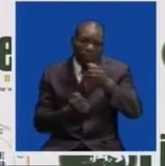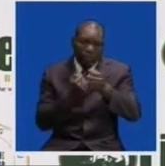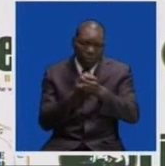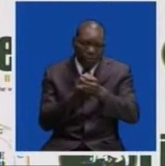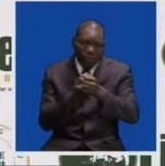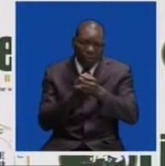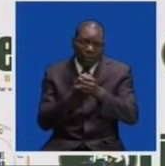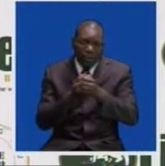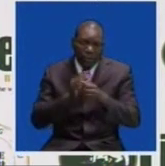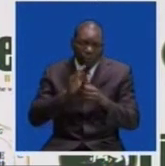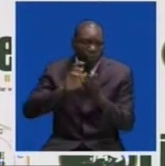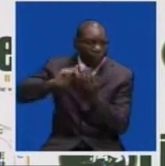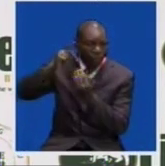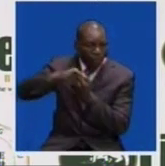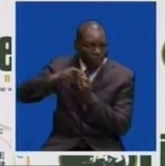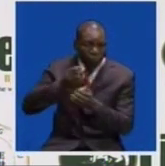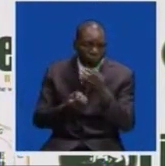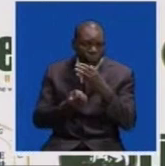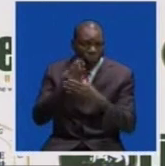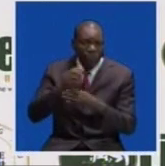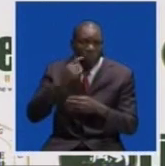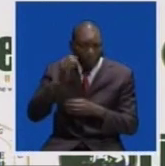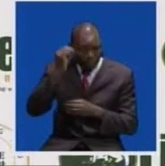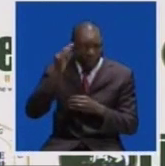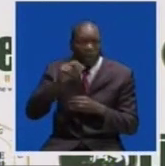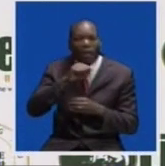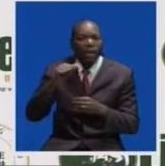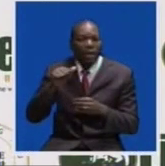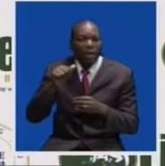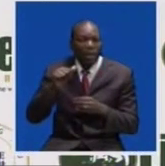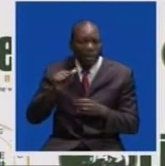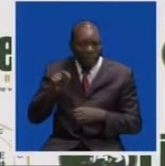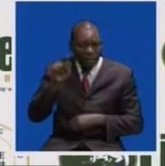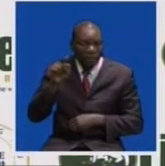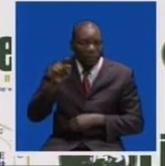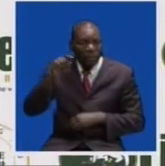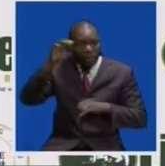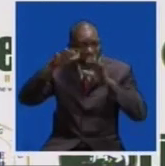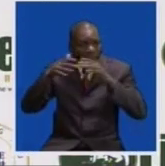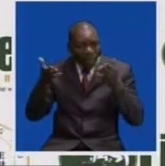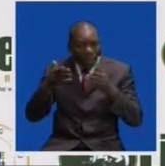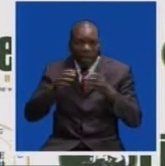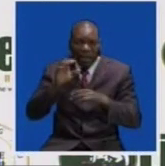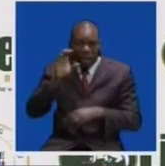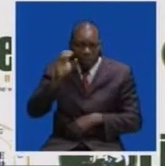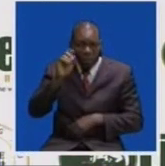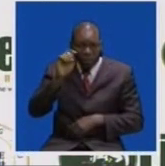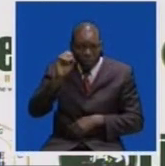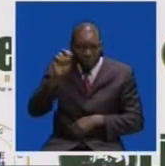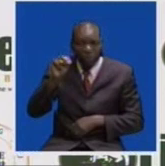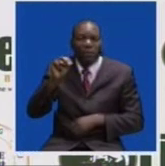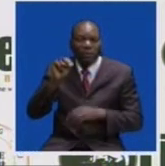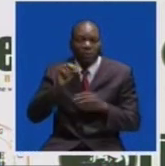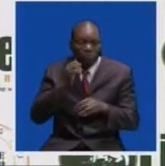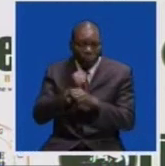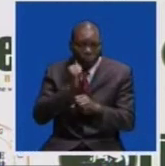production. Agriculture Minister Michael Katambos says cotton is a drought-tolerant crop, which does well in dry areas of Zambia